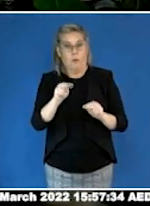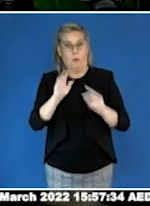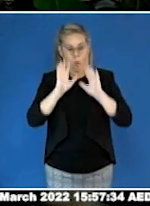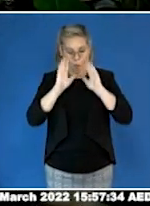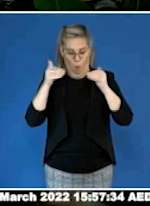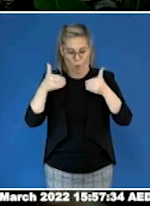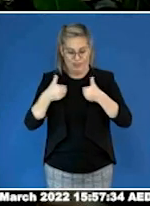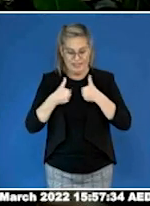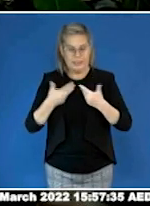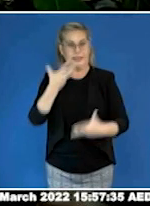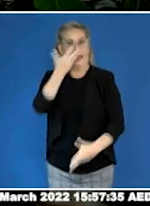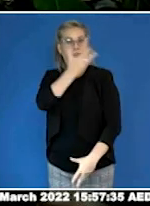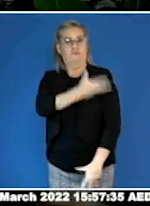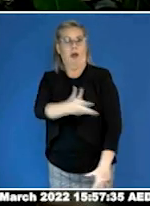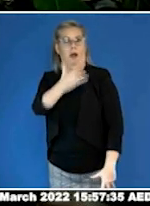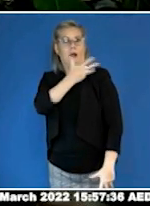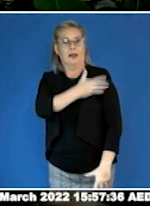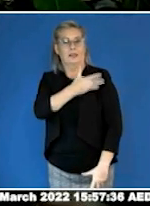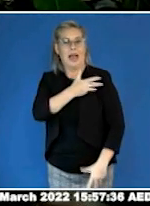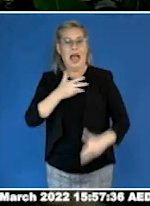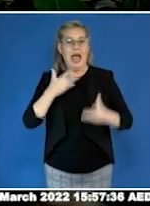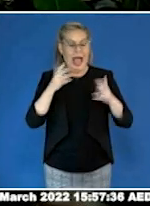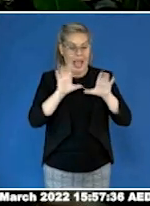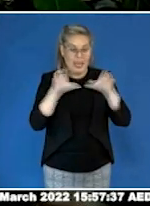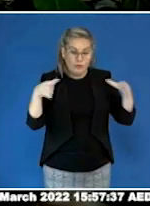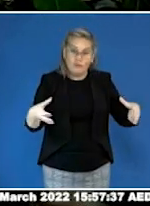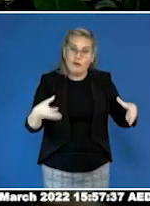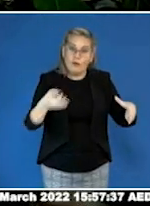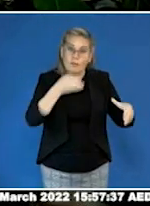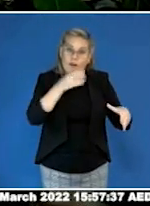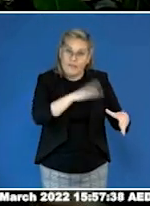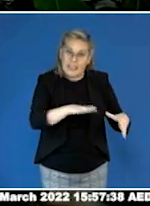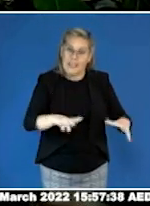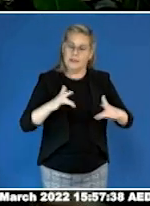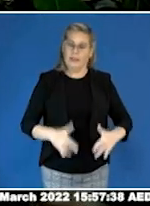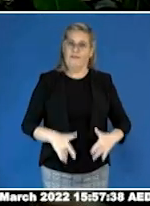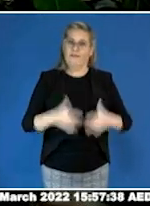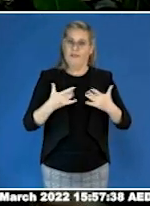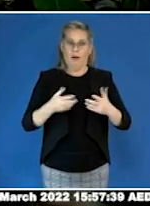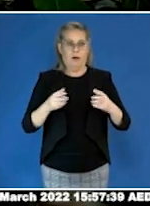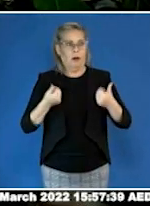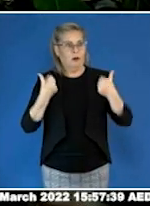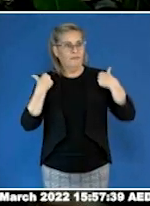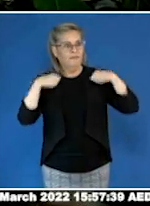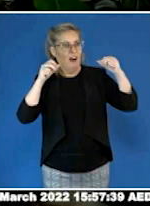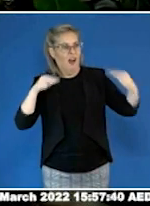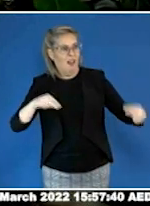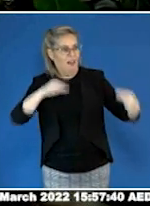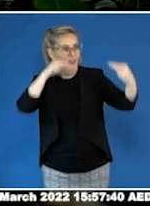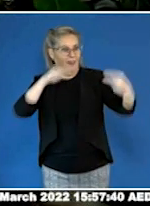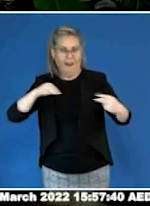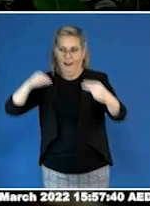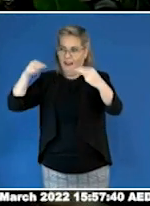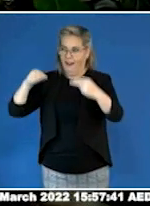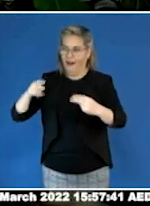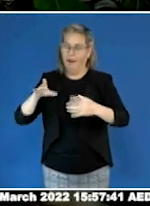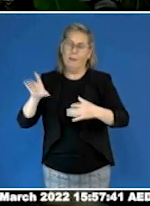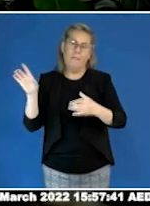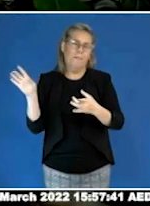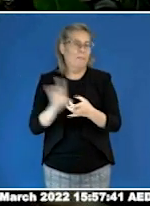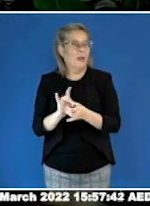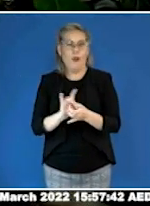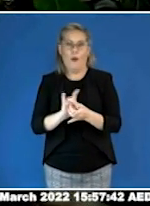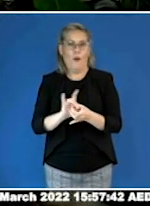a safe place. An opportunity to educate against the many vulnerabilities and disadvantages they, unfortunately,